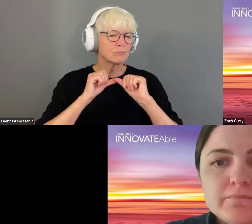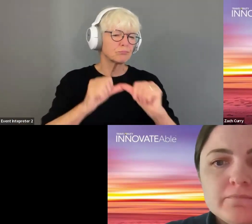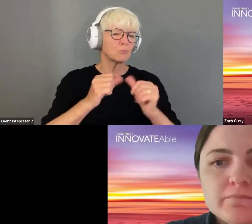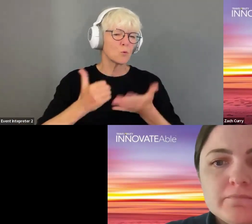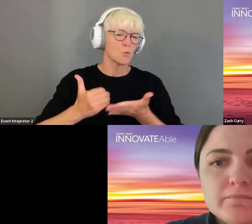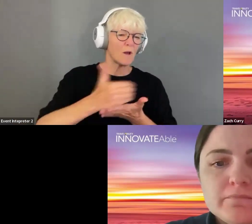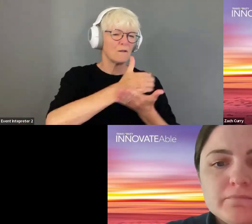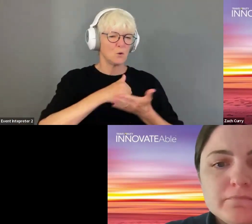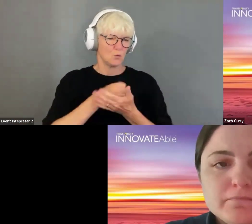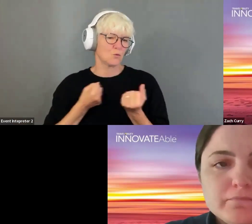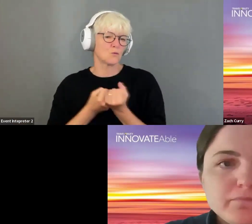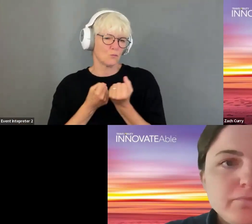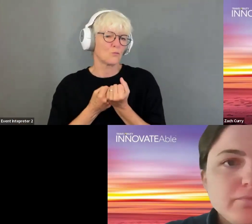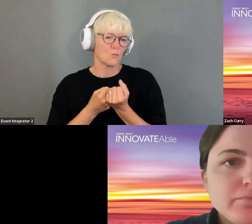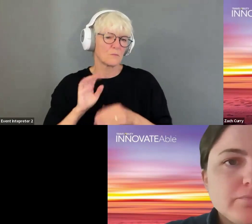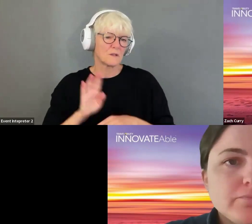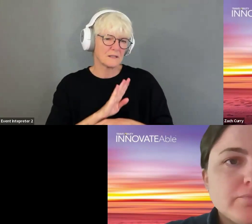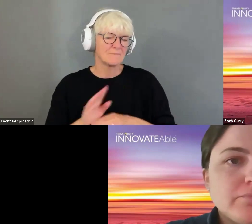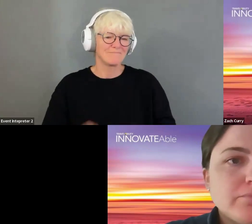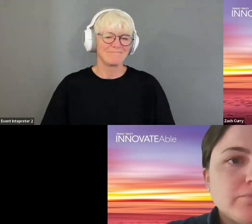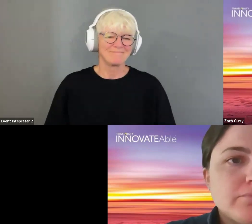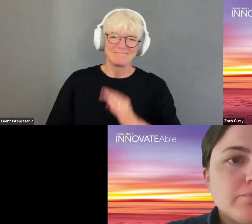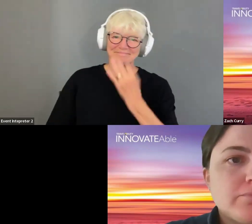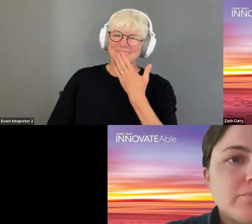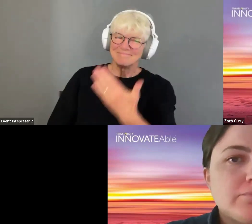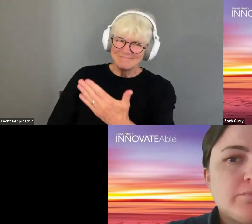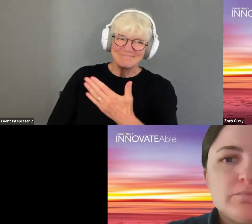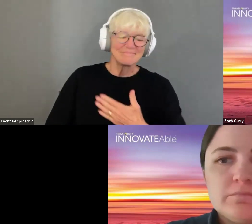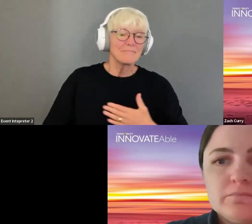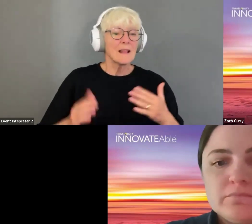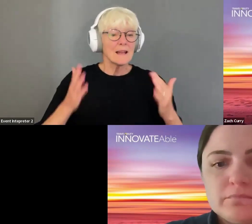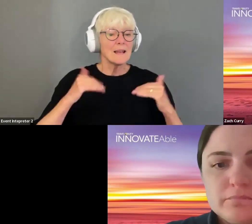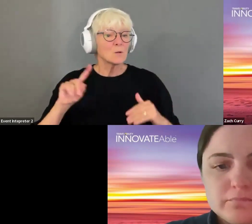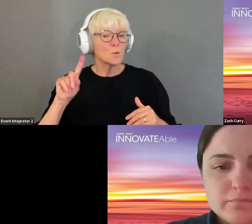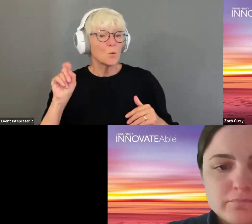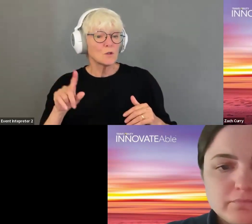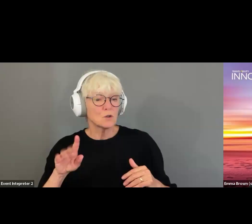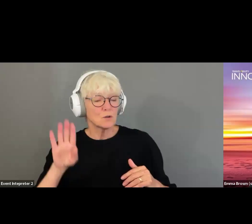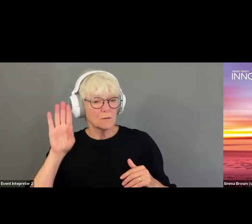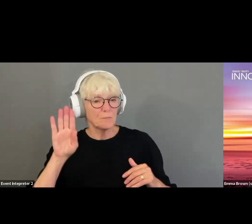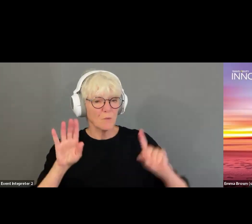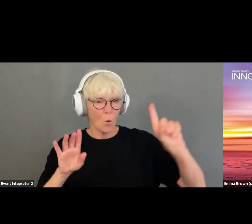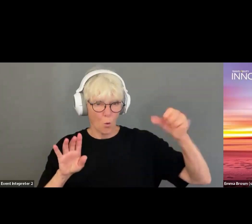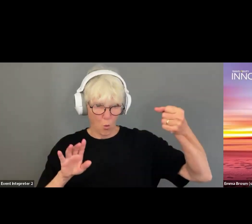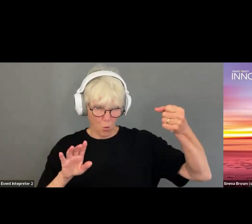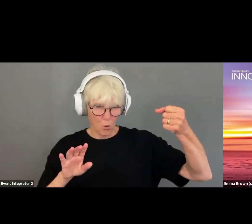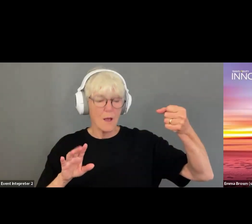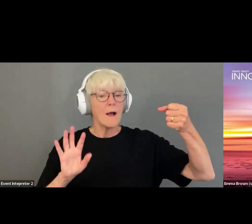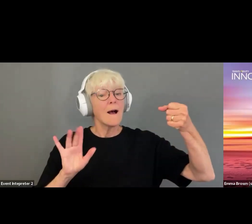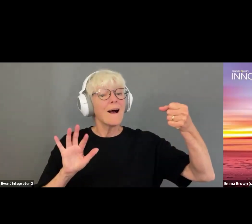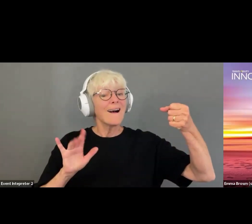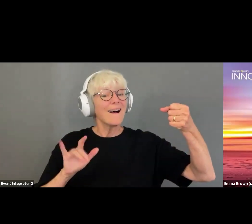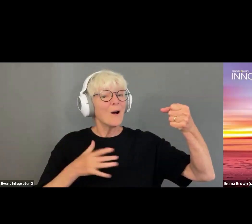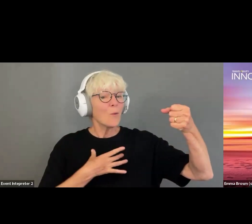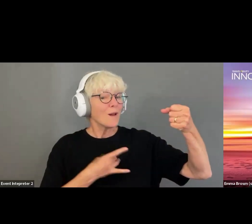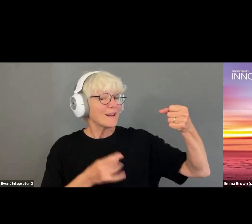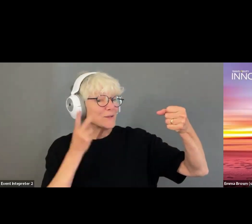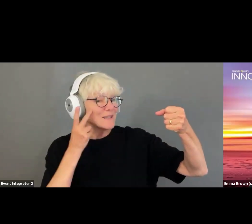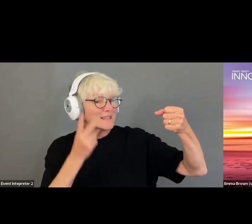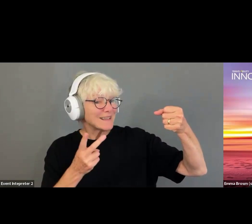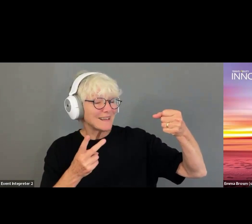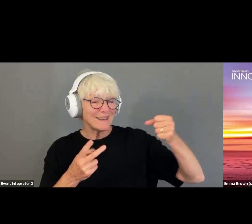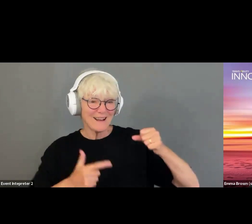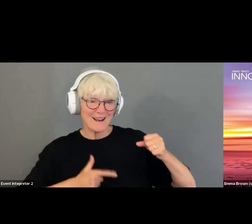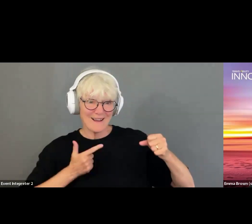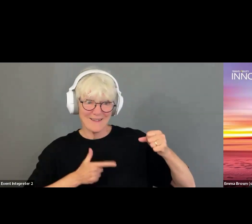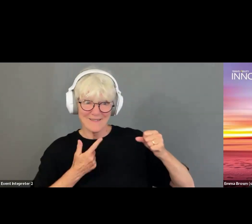Great. Thank you. Fantastic. Uh, before the next question, we would like to see the live demo that